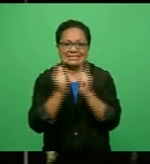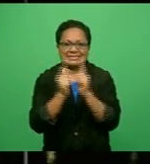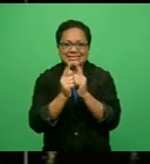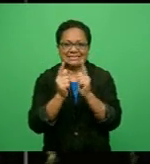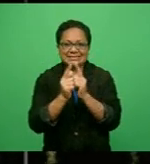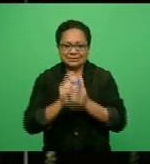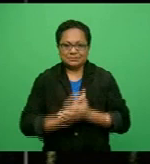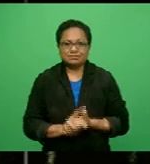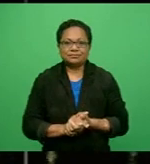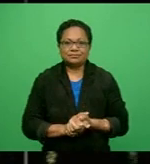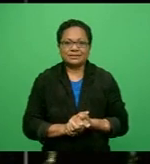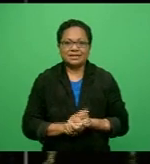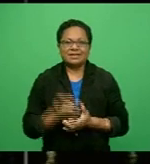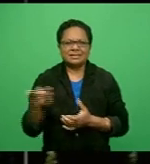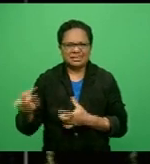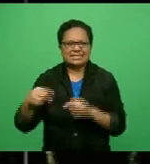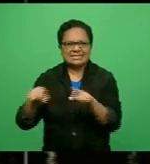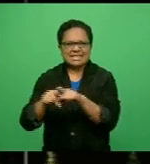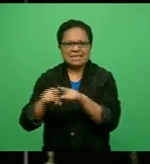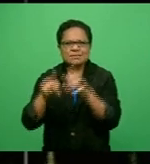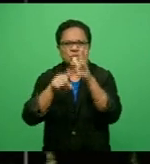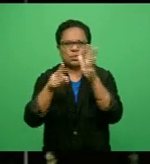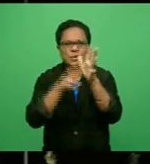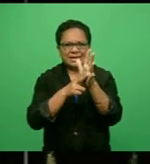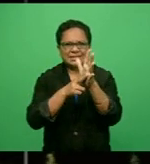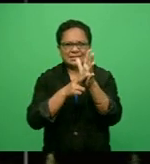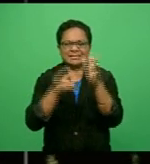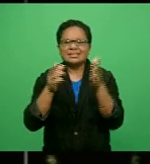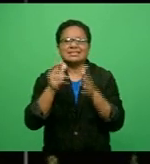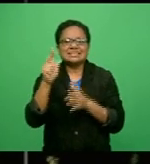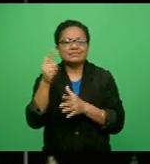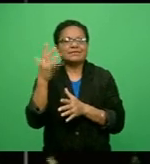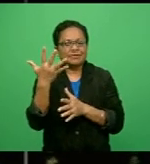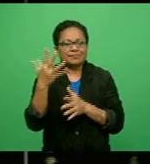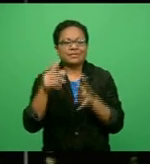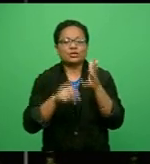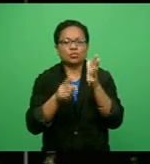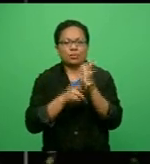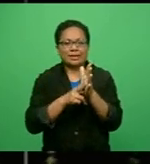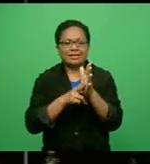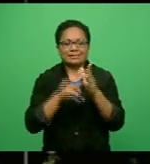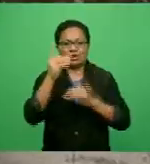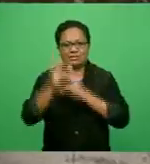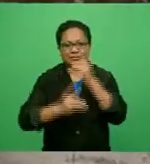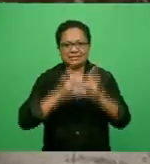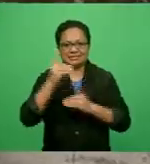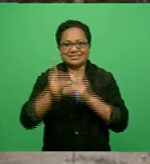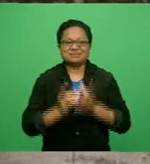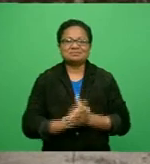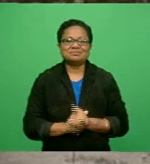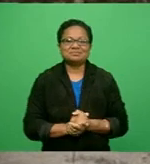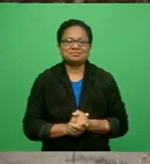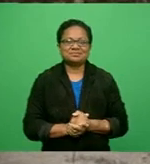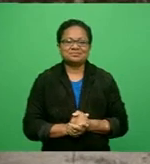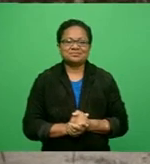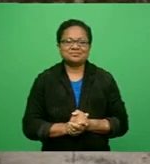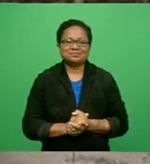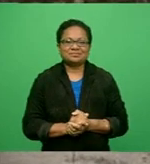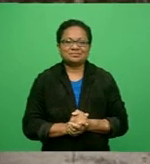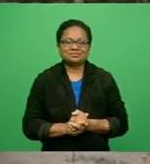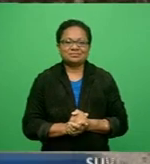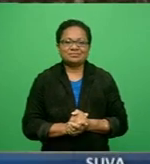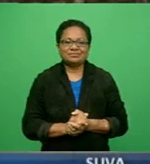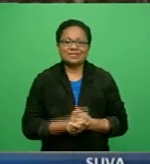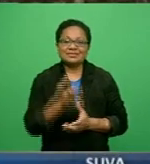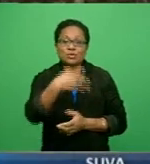General along the margins of the 75th UN General Assembly. Lena Rees has more. The